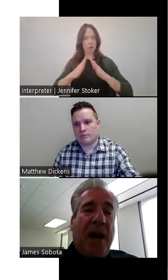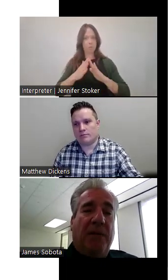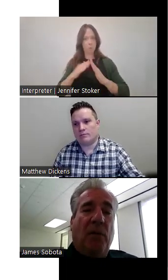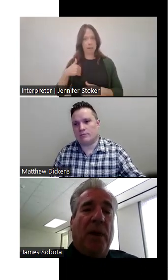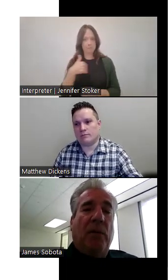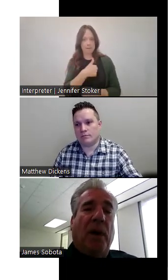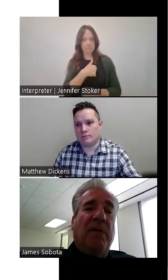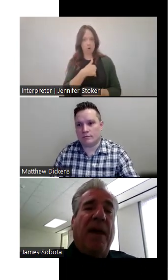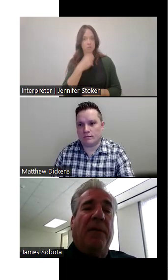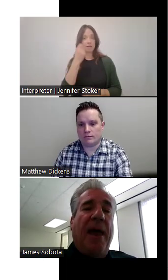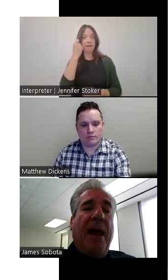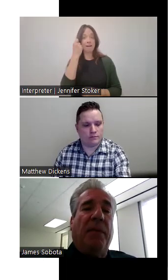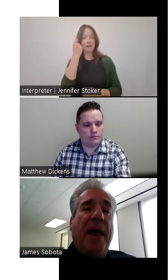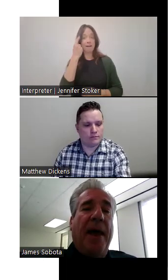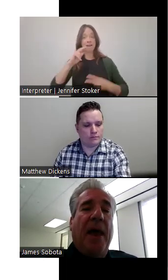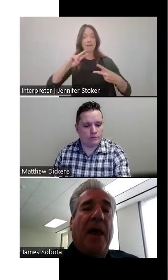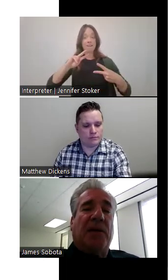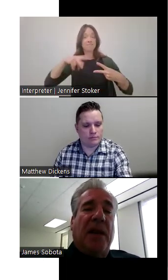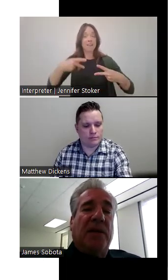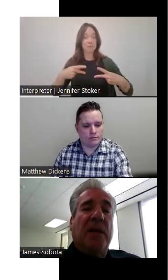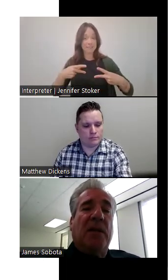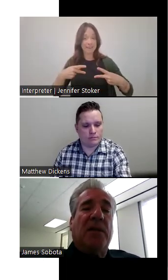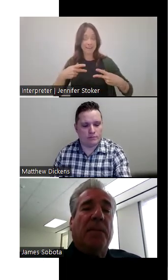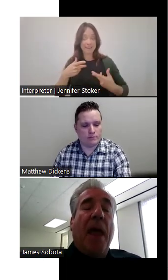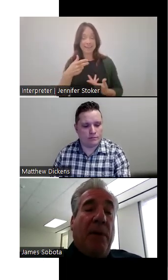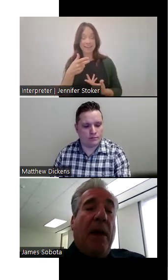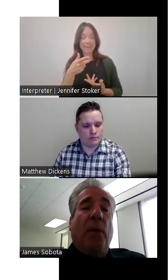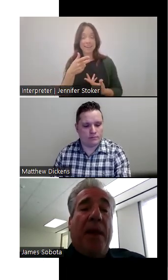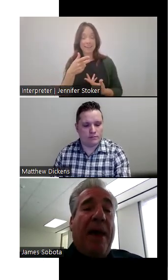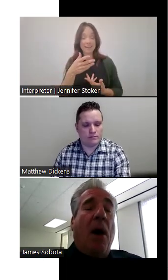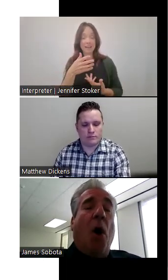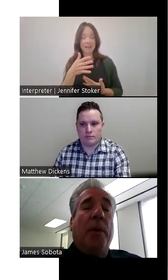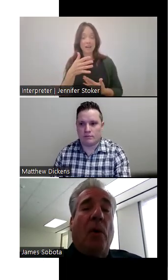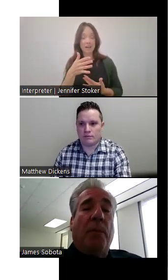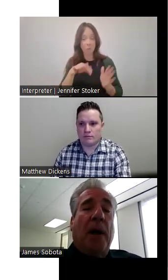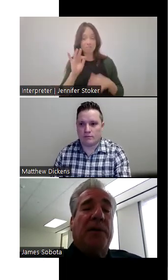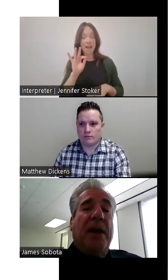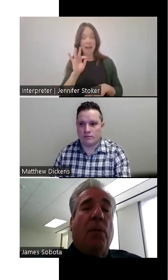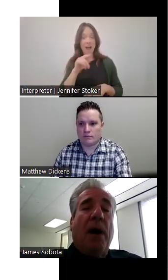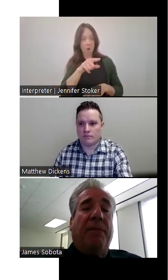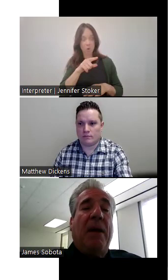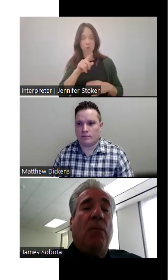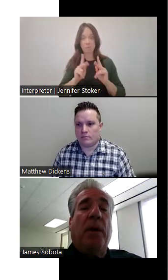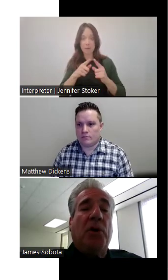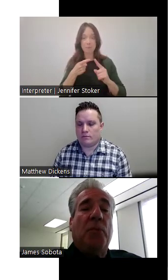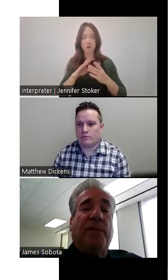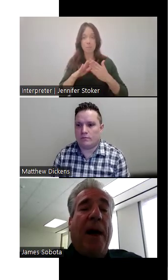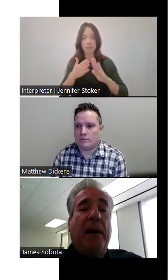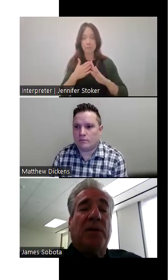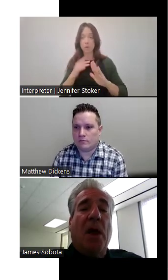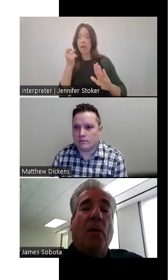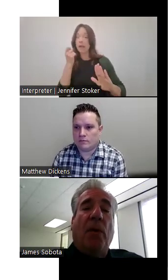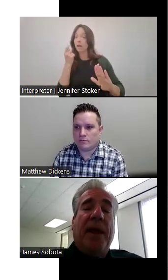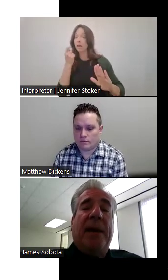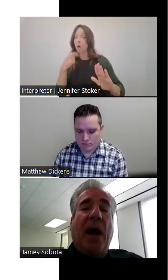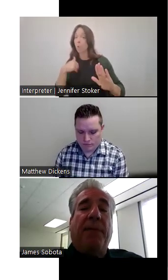flip side of it, we really found out that citizens and we, we had an open door policy where if they wanted to provide